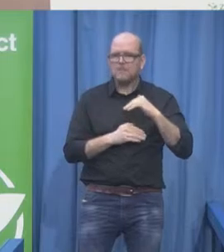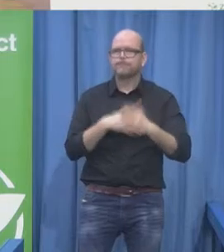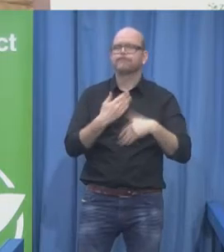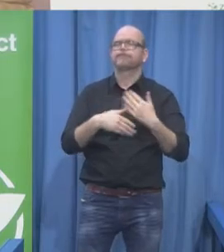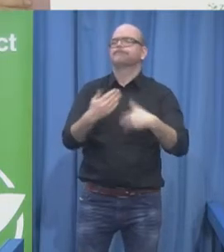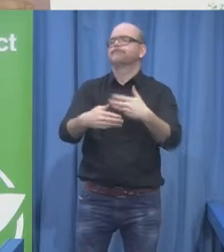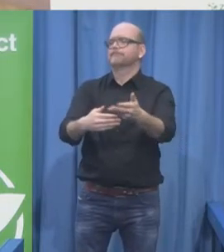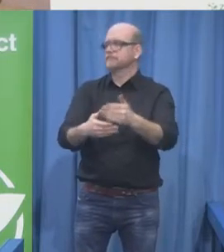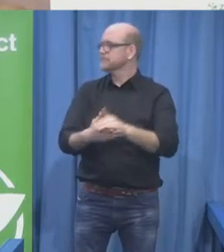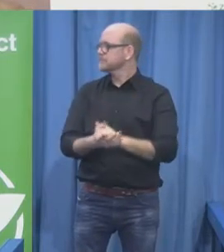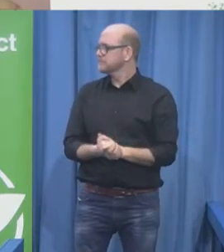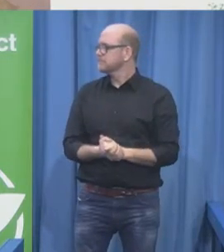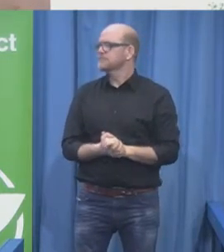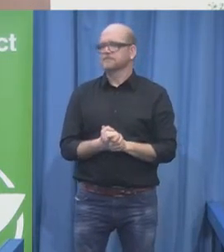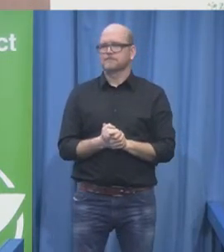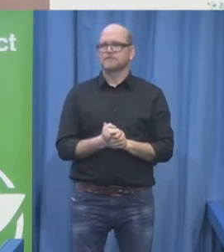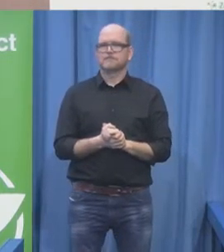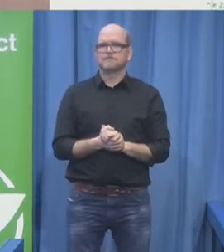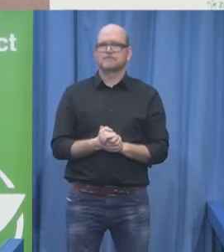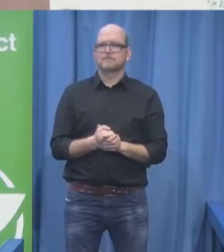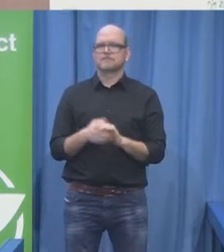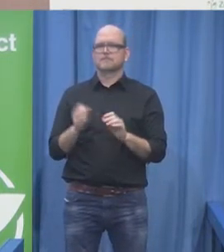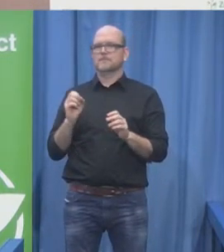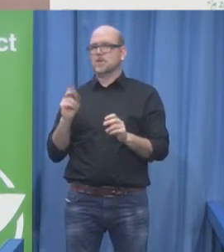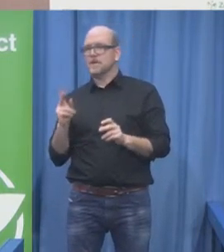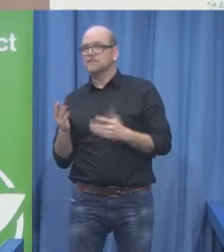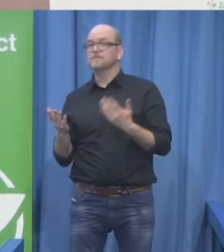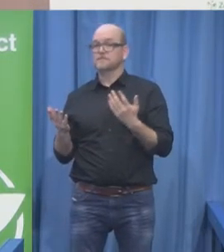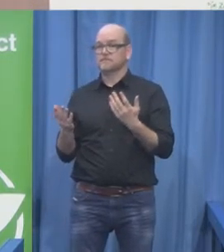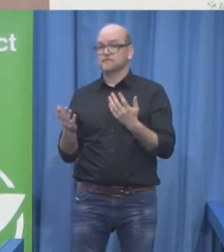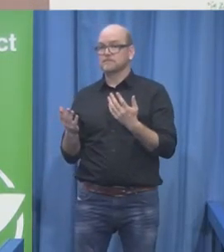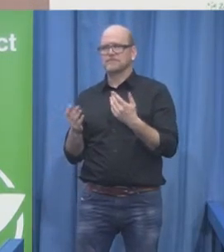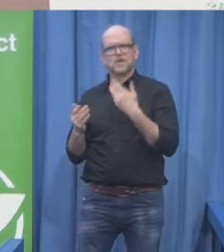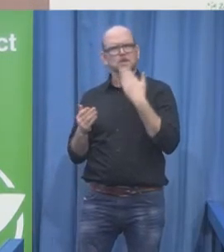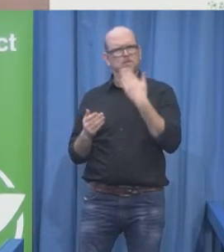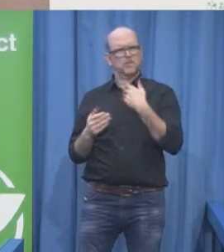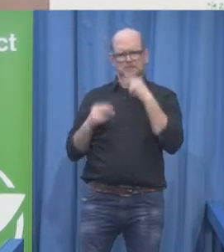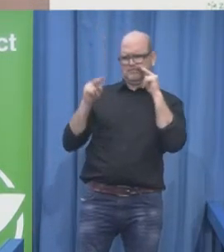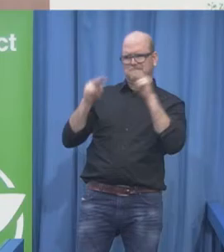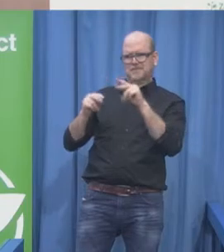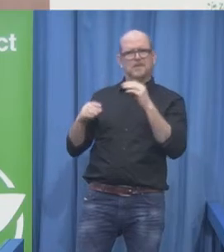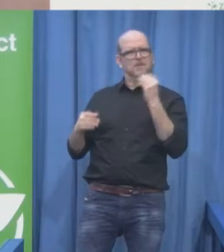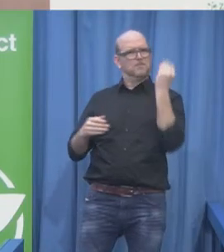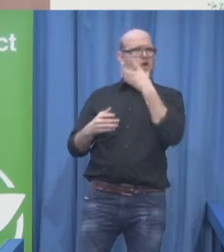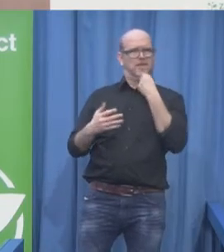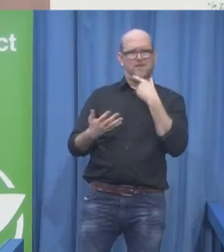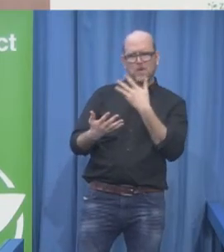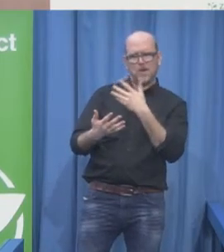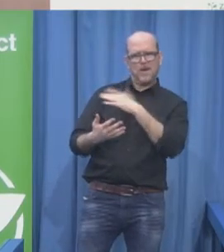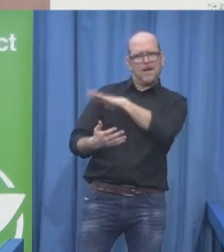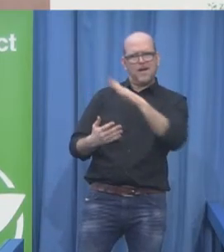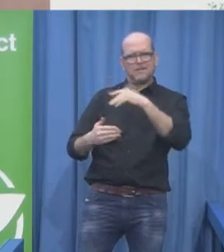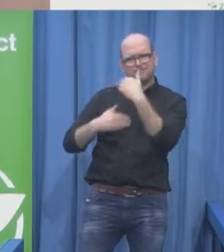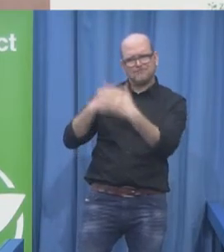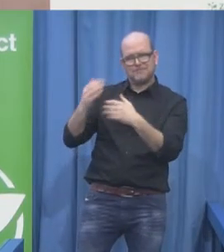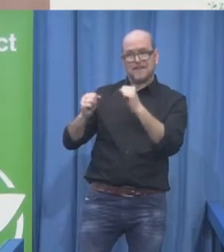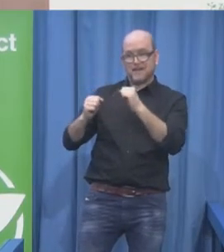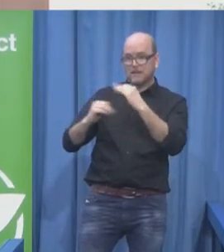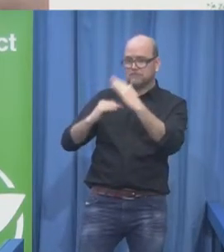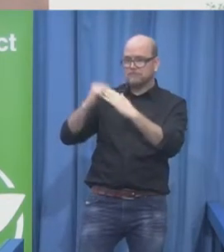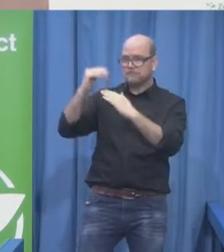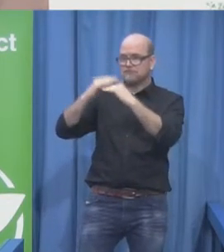And this is a wonderful way of starting a partnership. I do hope in the near future to hear,